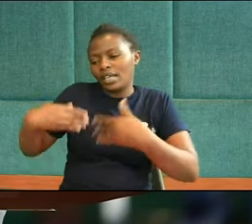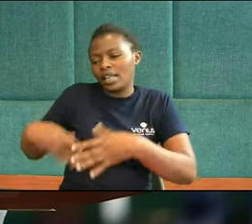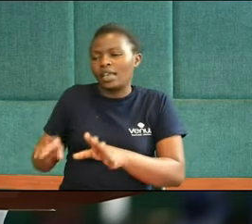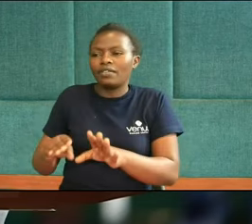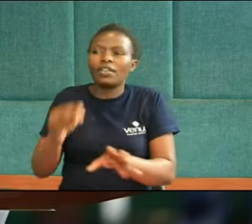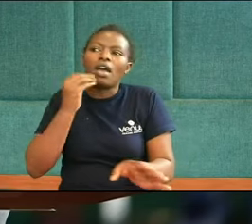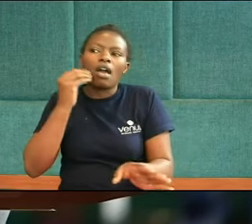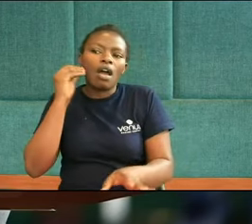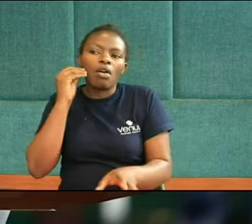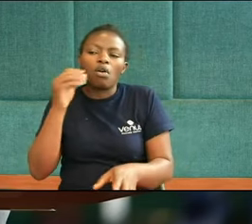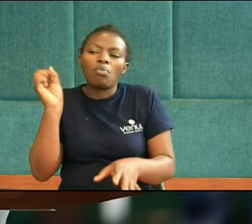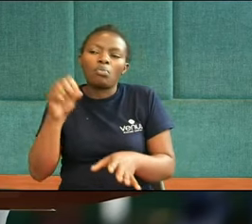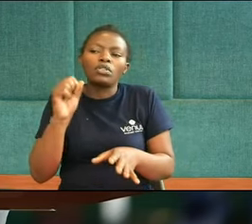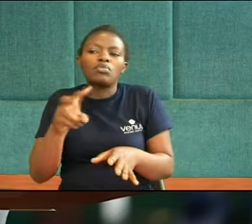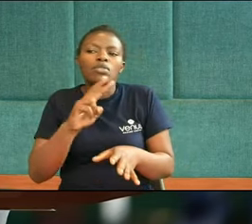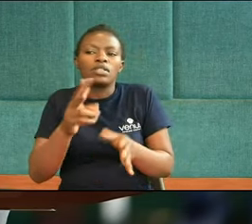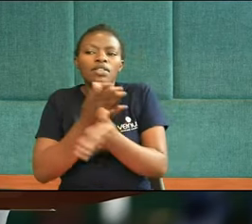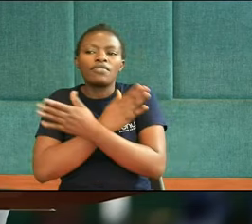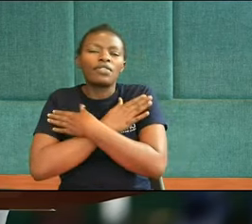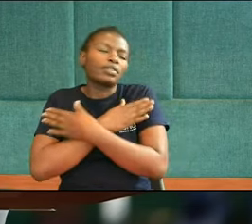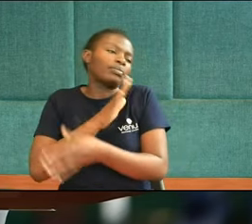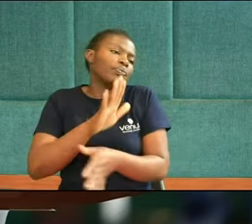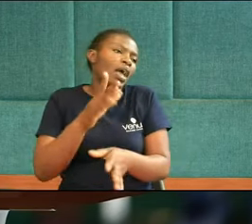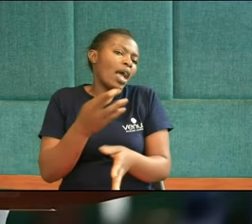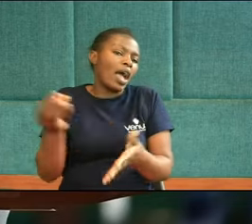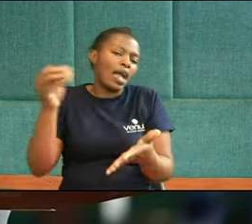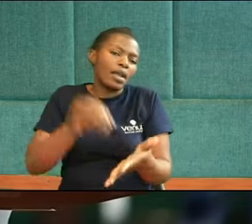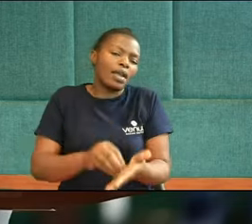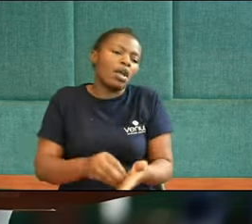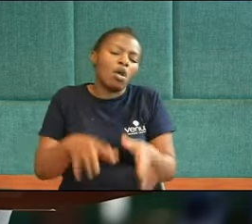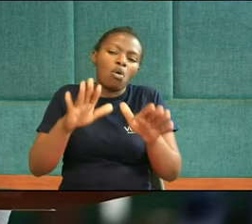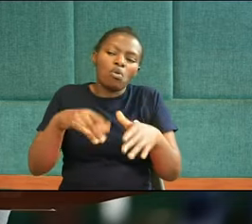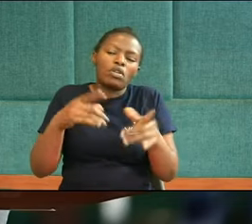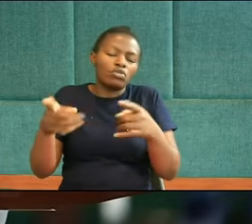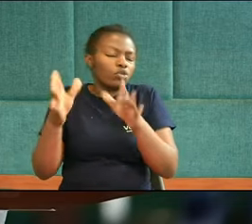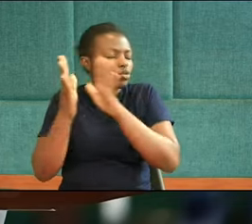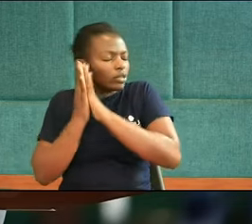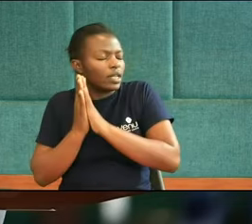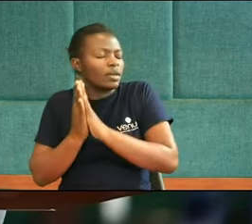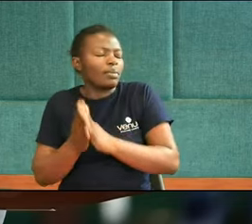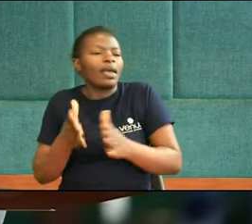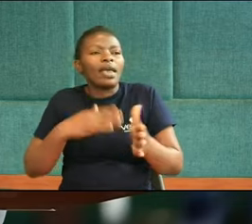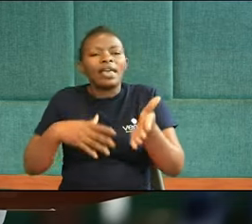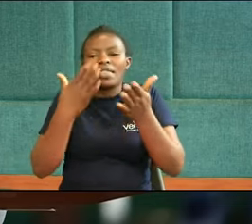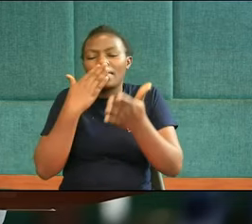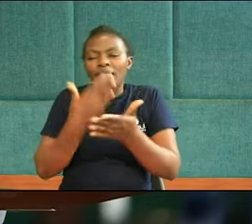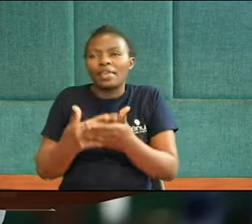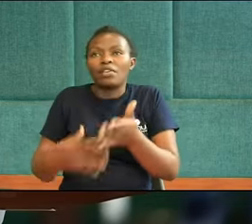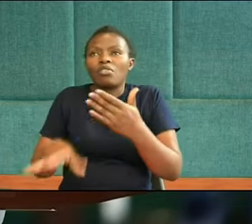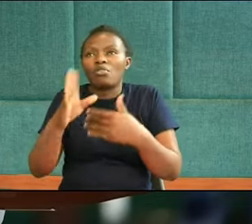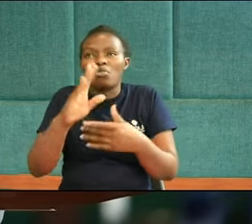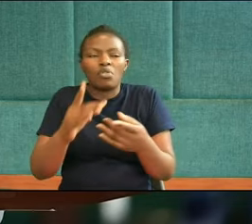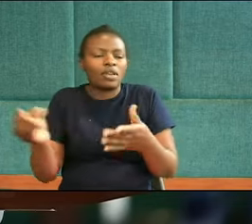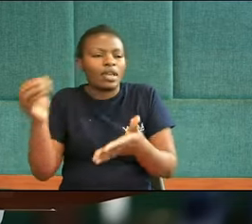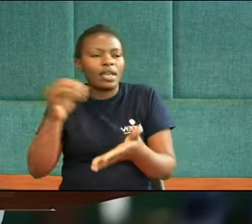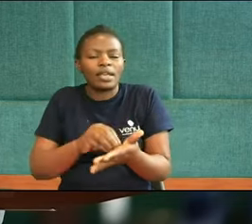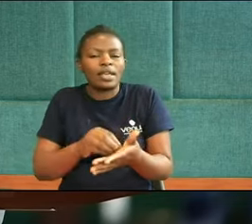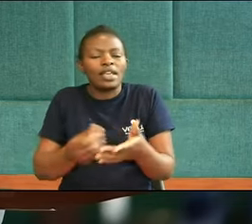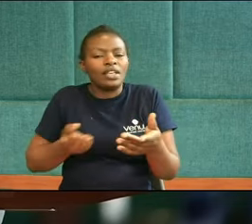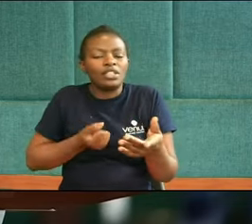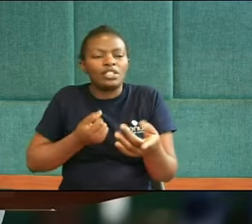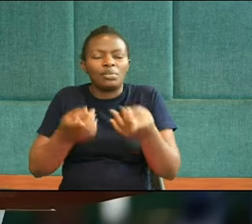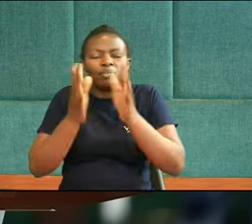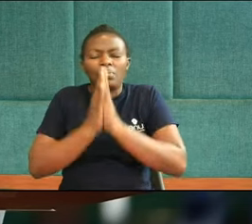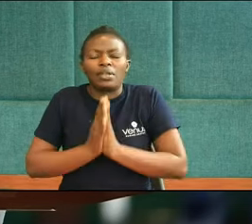finally be able to see her friends again. She didn't wait to go to bed to sleep to thank God. Thank you, God. Thank you, God. She